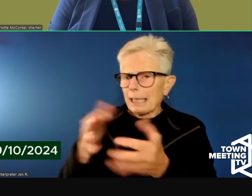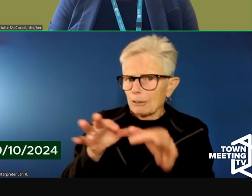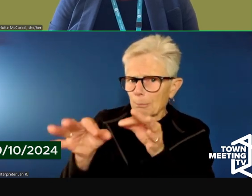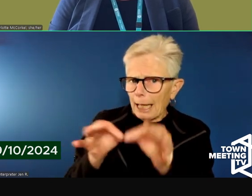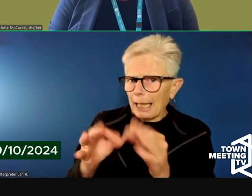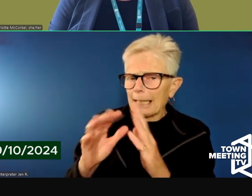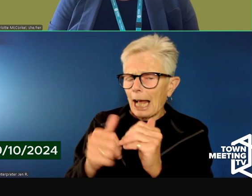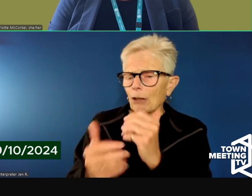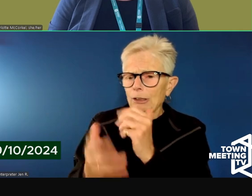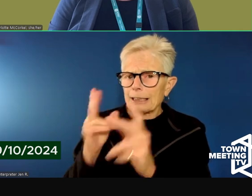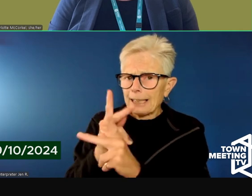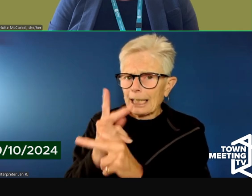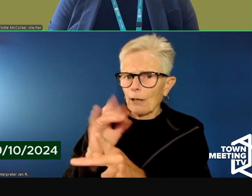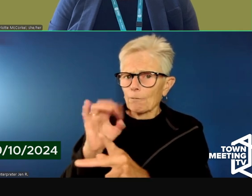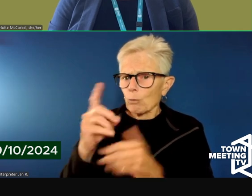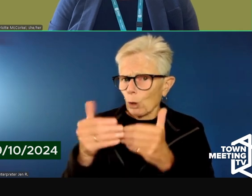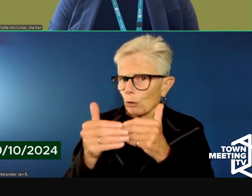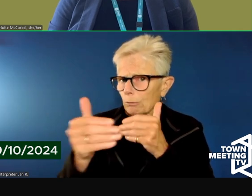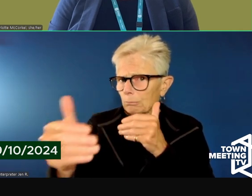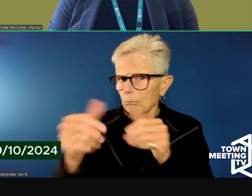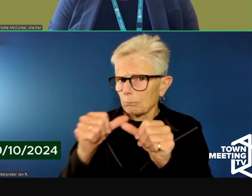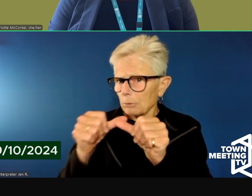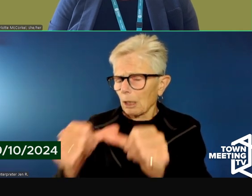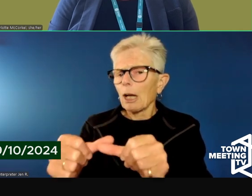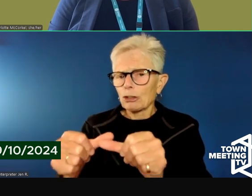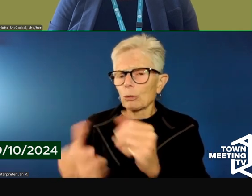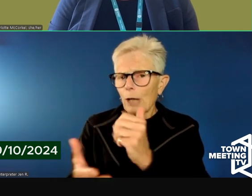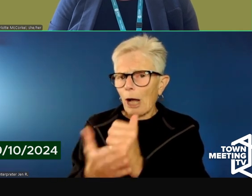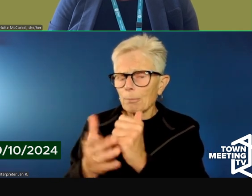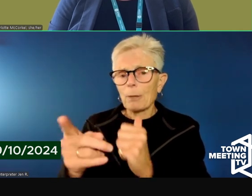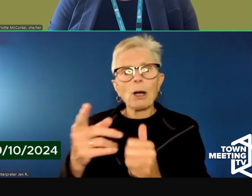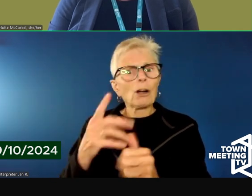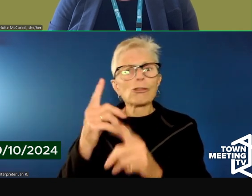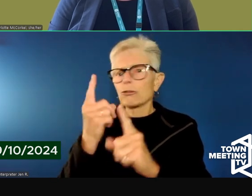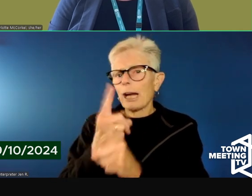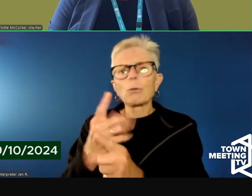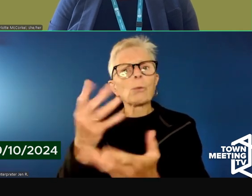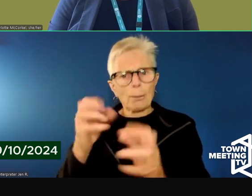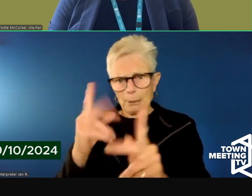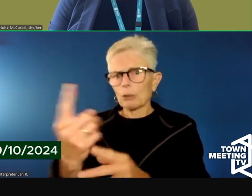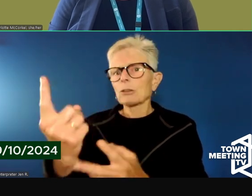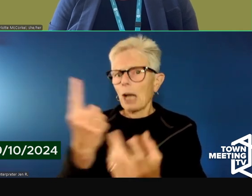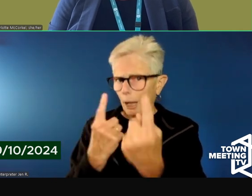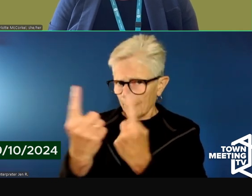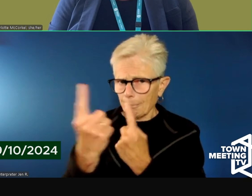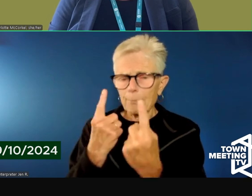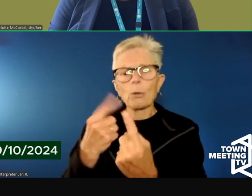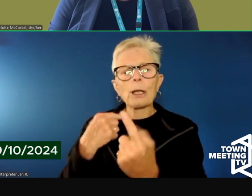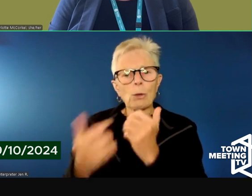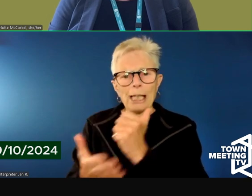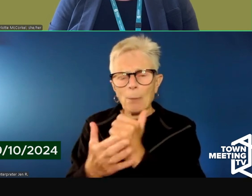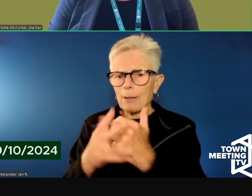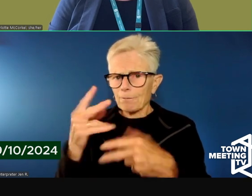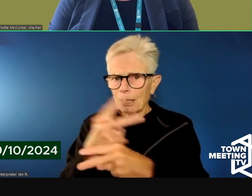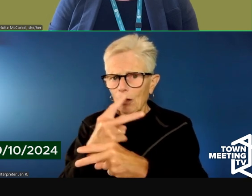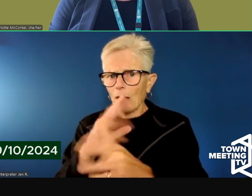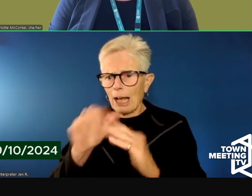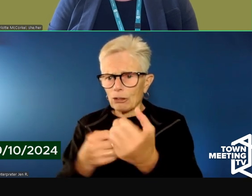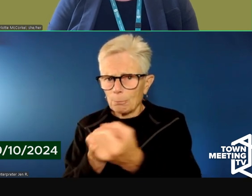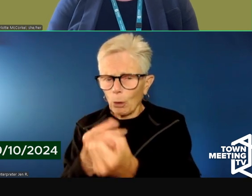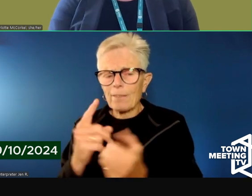But we really do want people that need wound care to access the service, and then we can help them with other supports